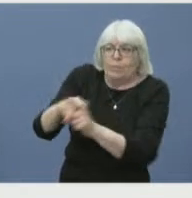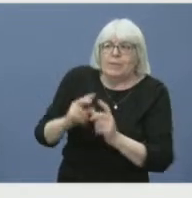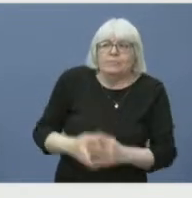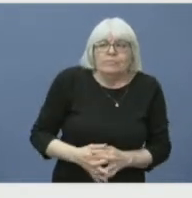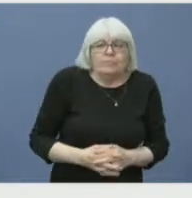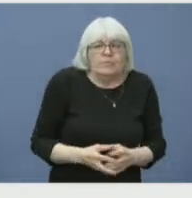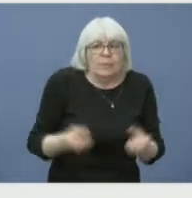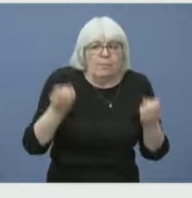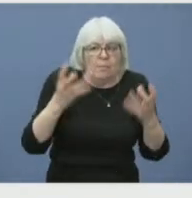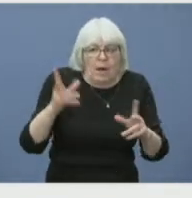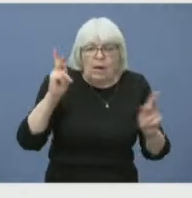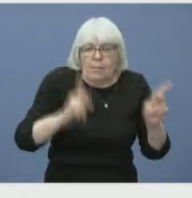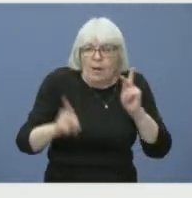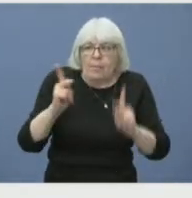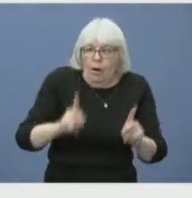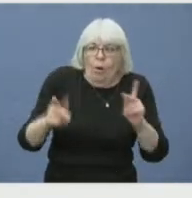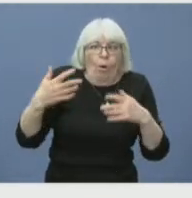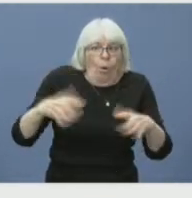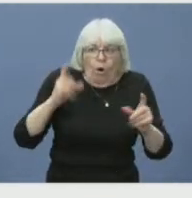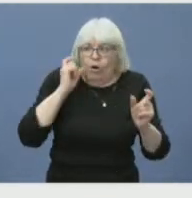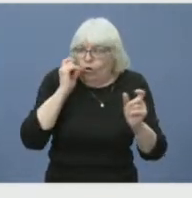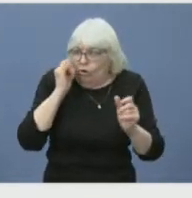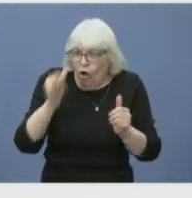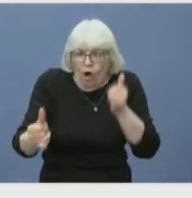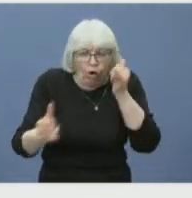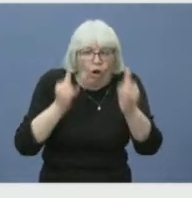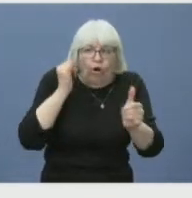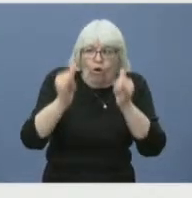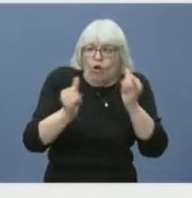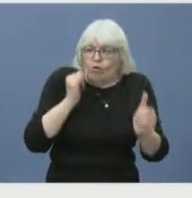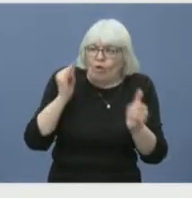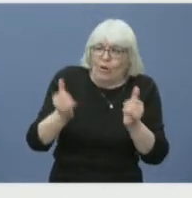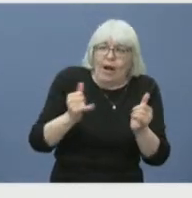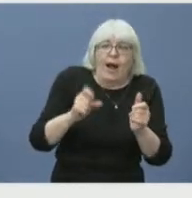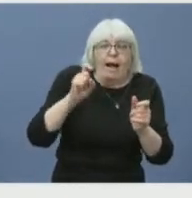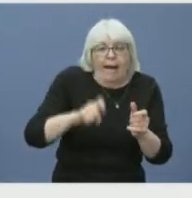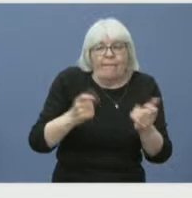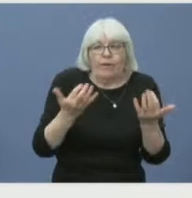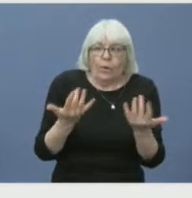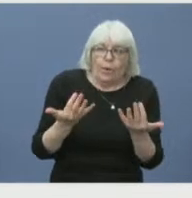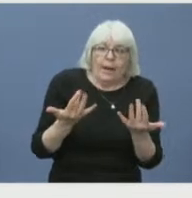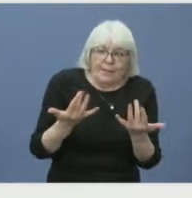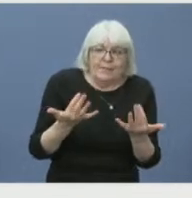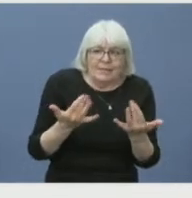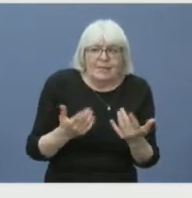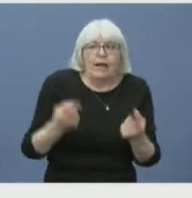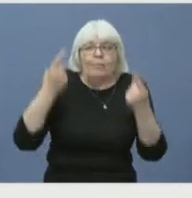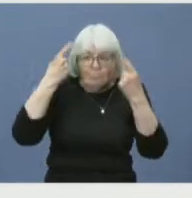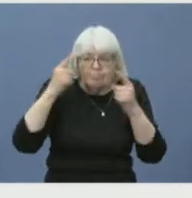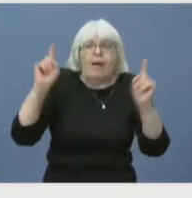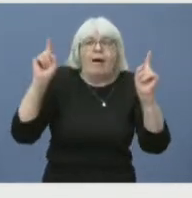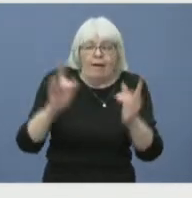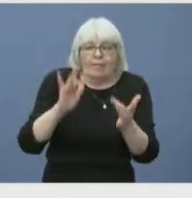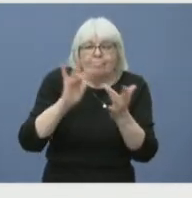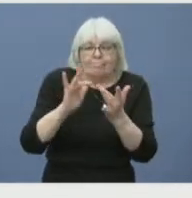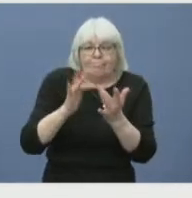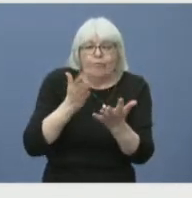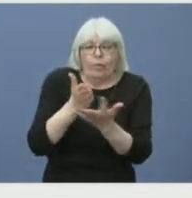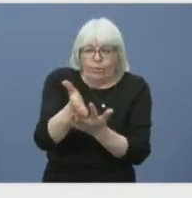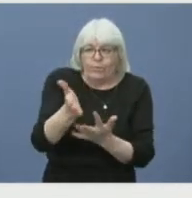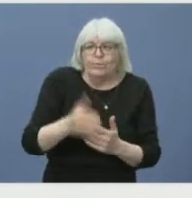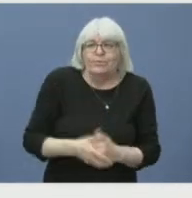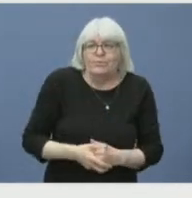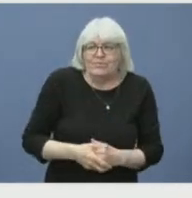volumes and it may take several attempts to speak with a municipal representative. Please know we understand this can be